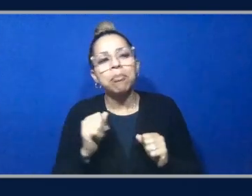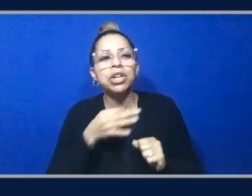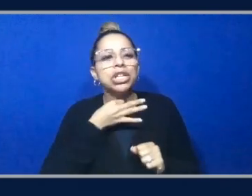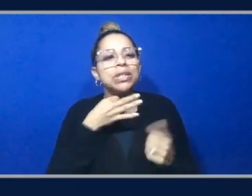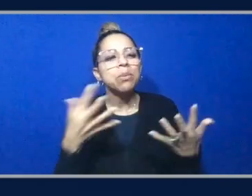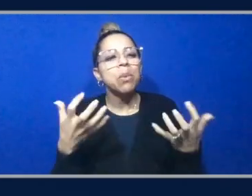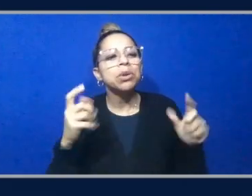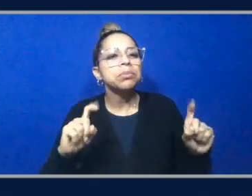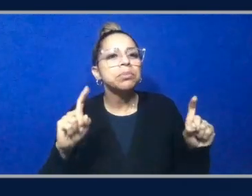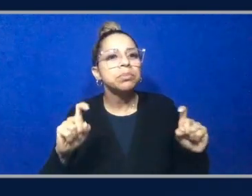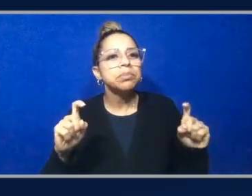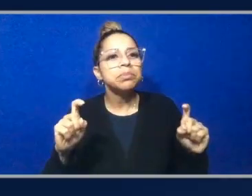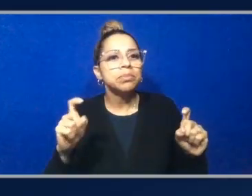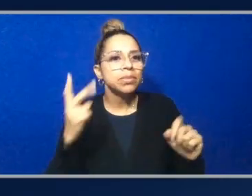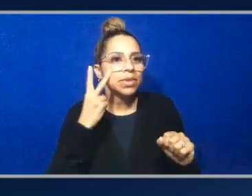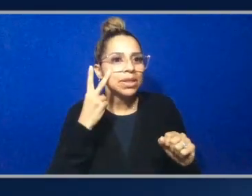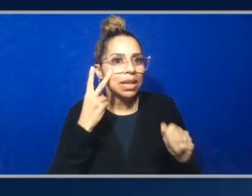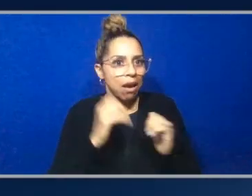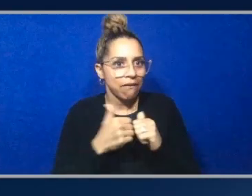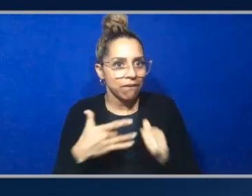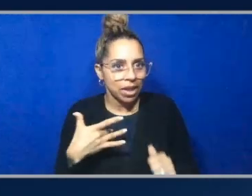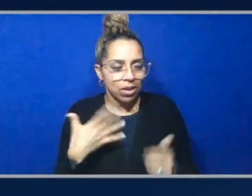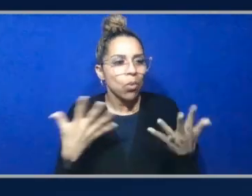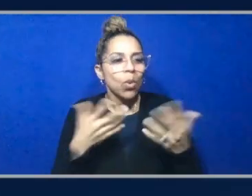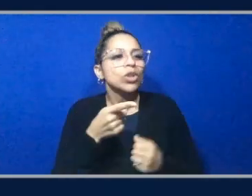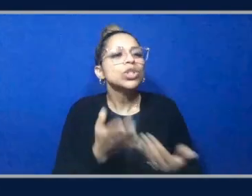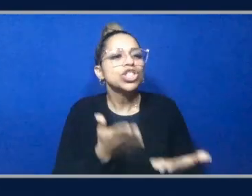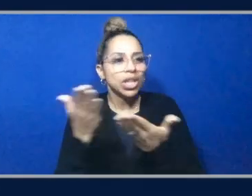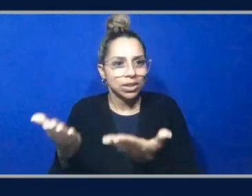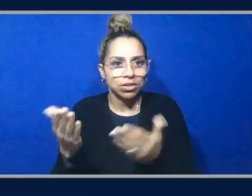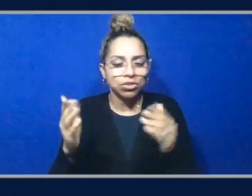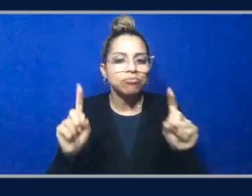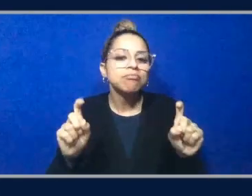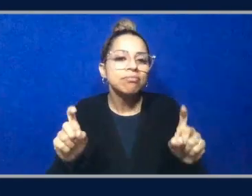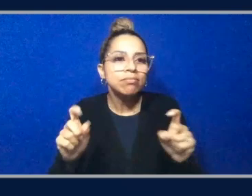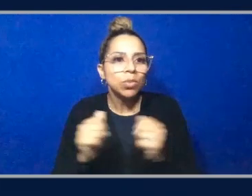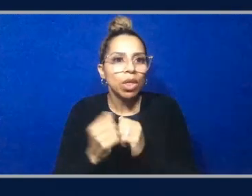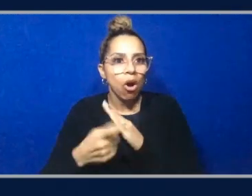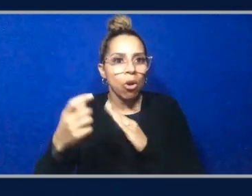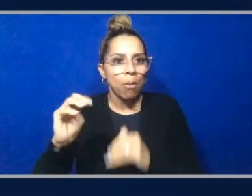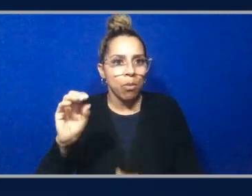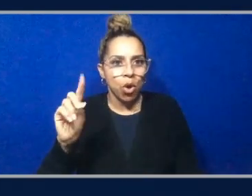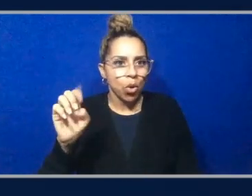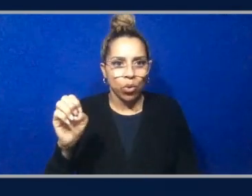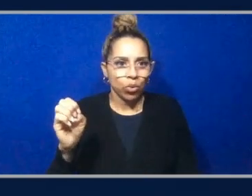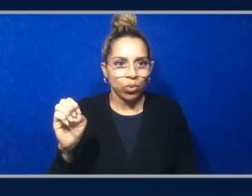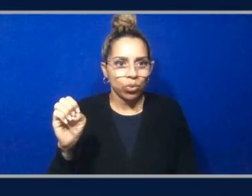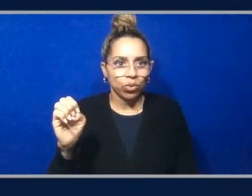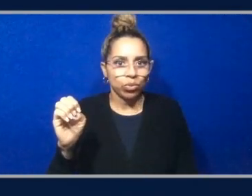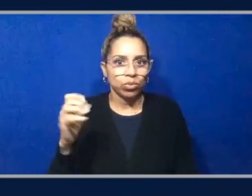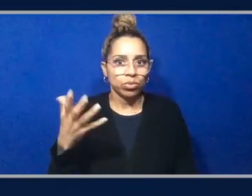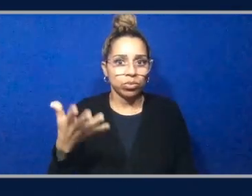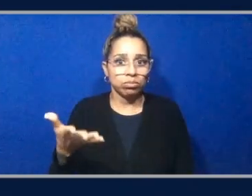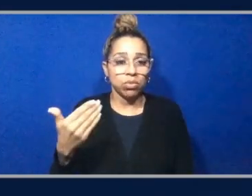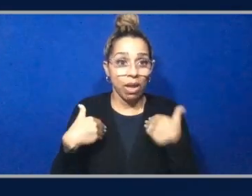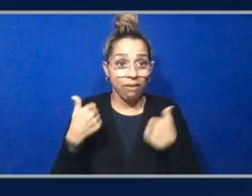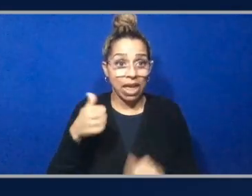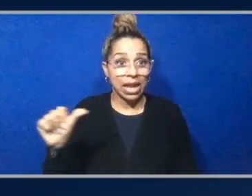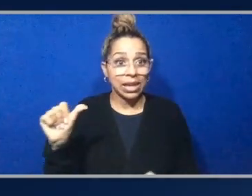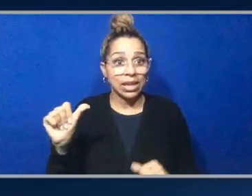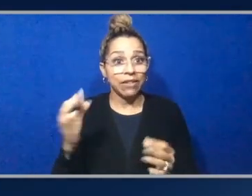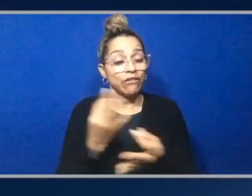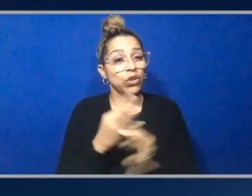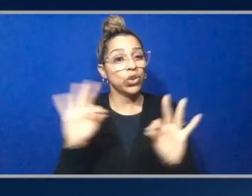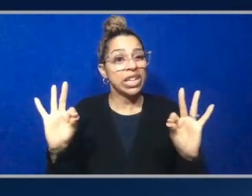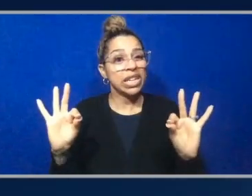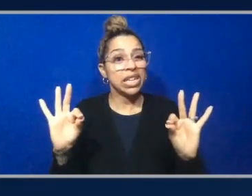would you suggest them to do to play with auto mode? Is there, is there, uh, any free tier available to